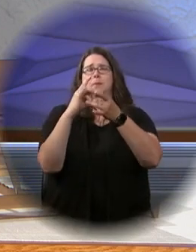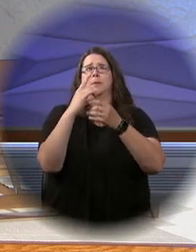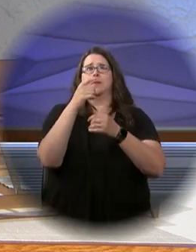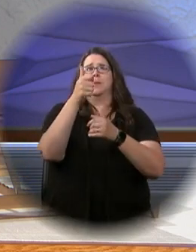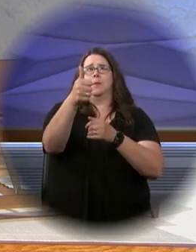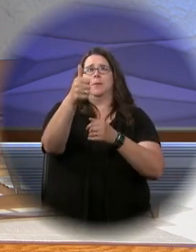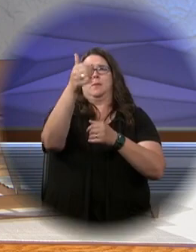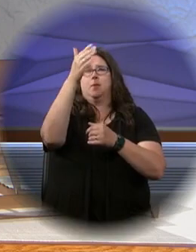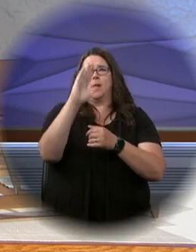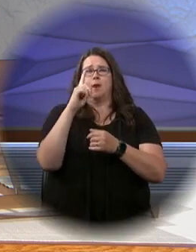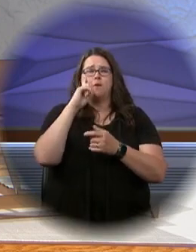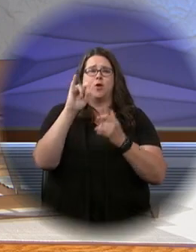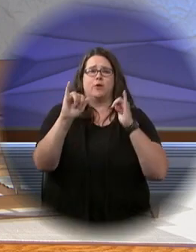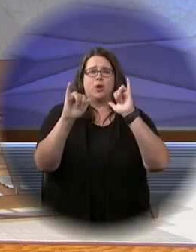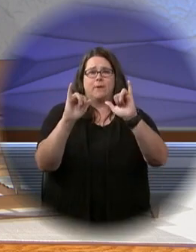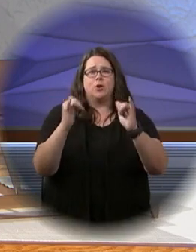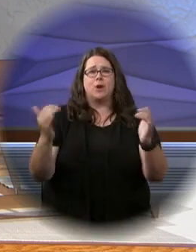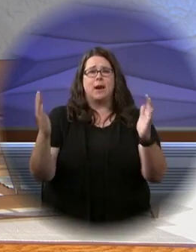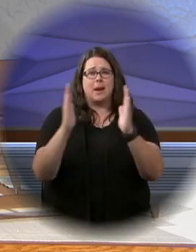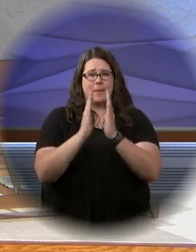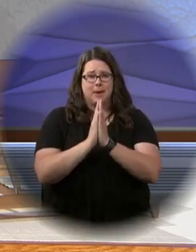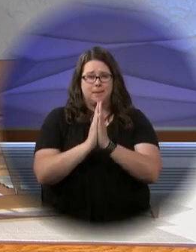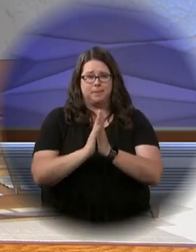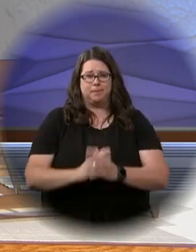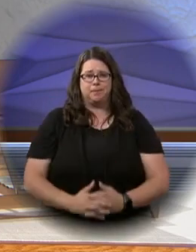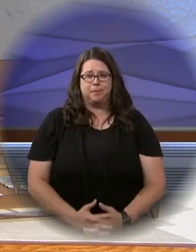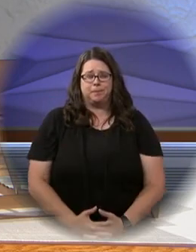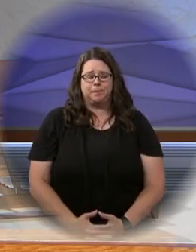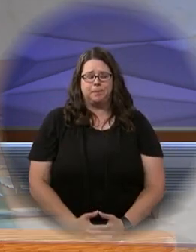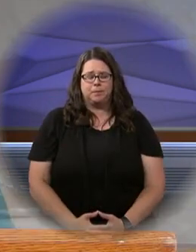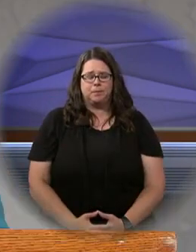Spirit, God forever and ever. Amen.